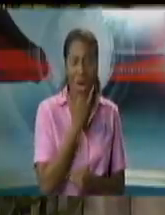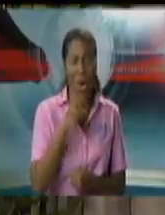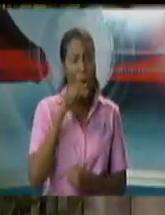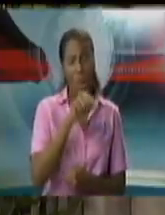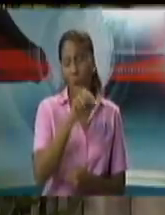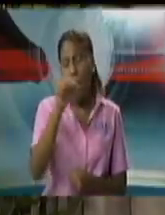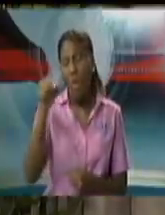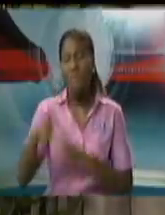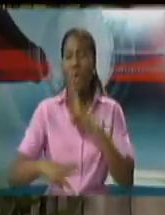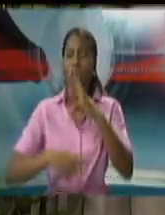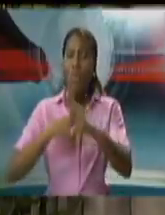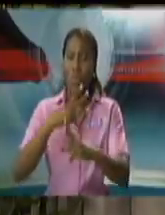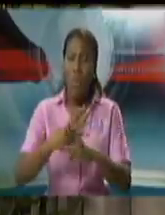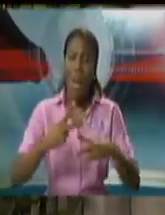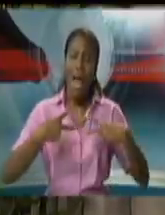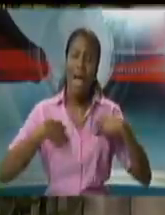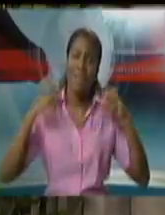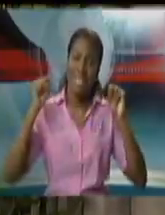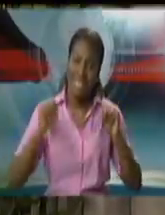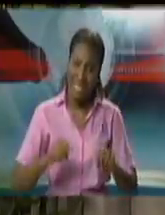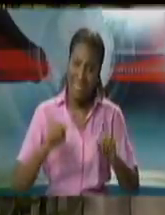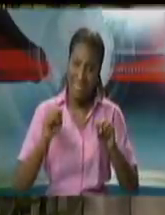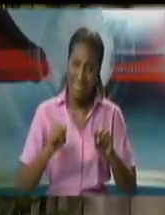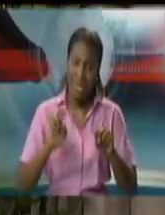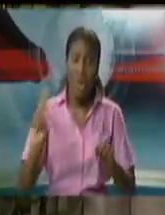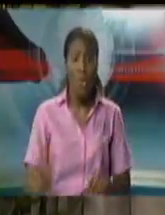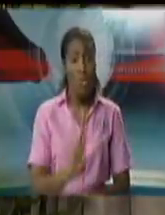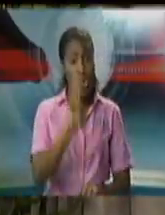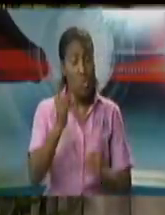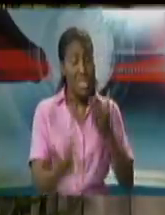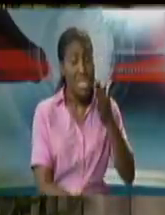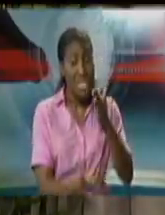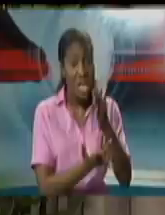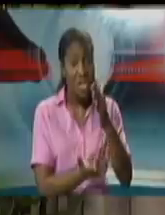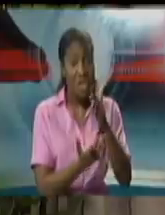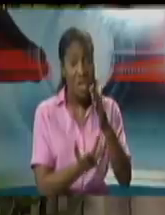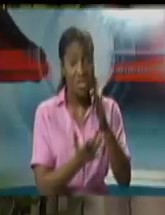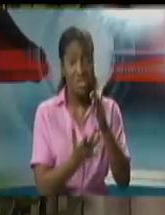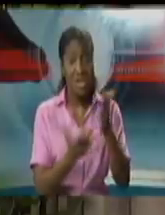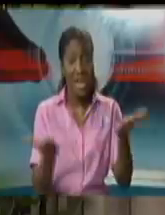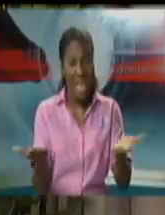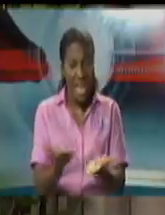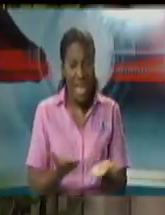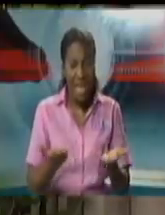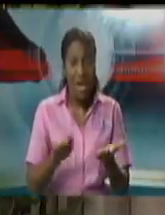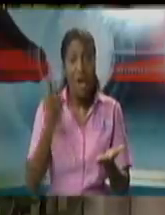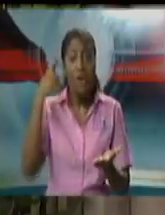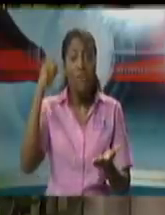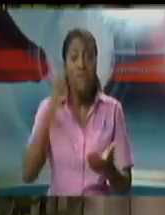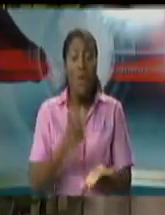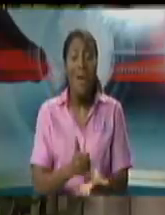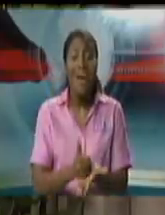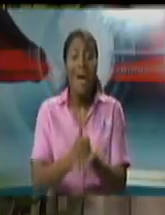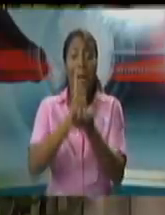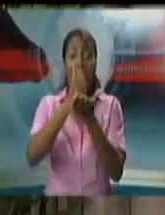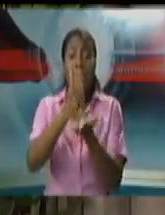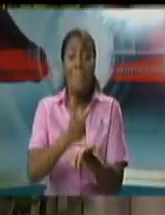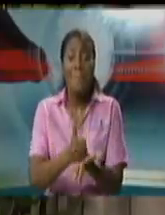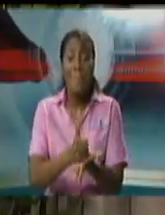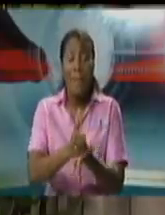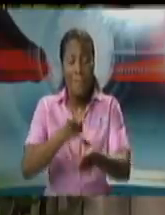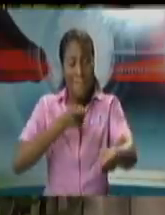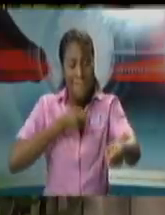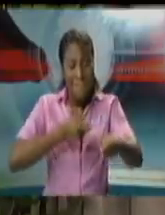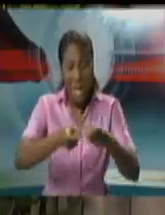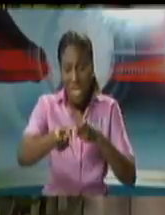we were involved in the use of technology in this environment really to aid in the quickness of management